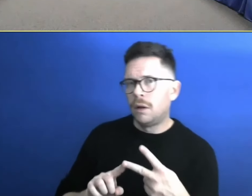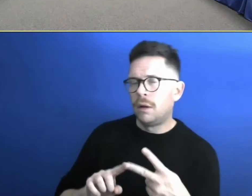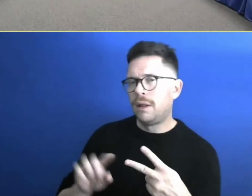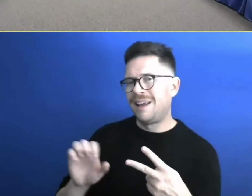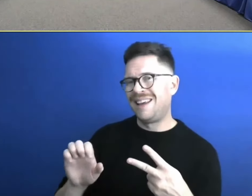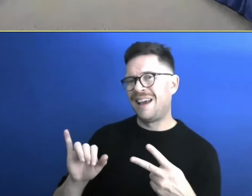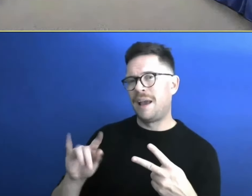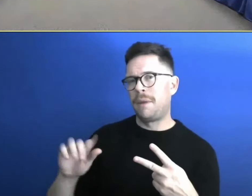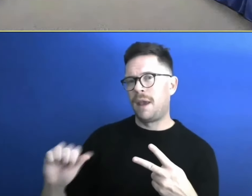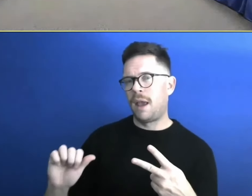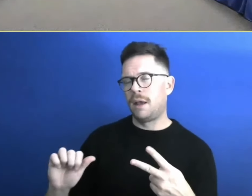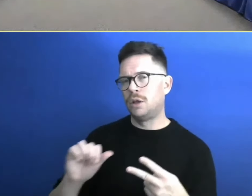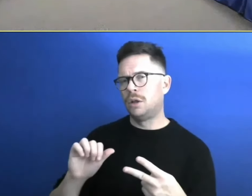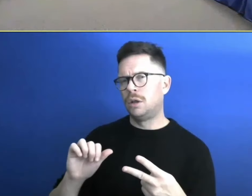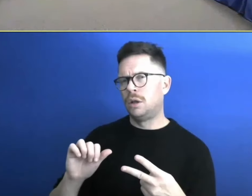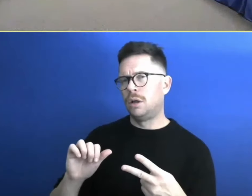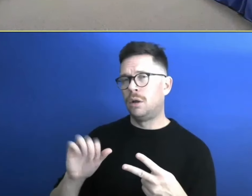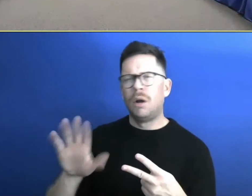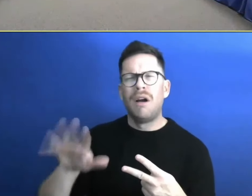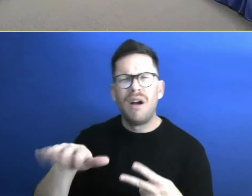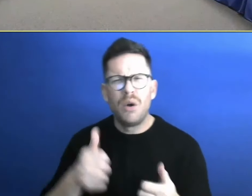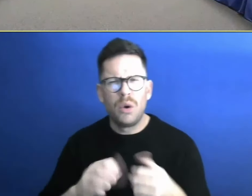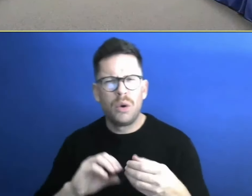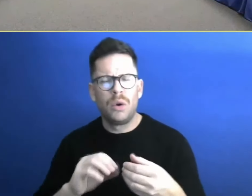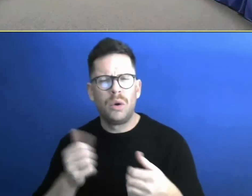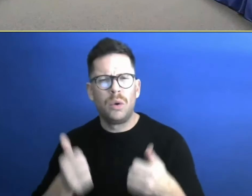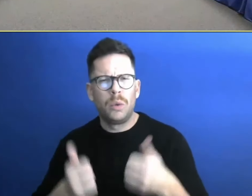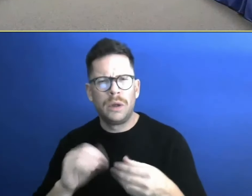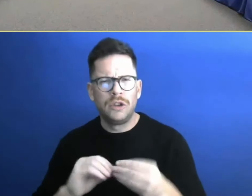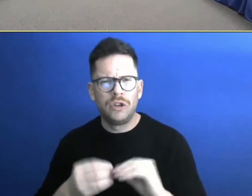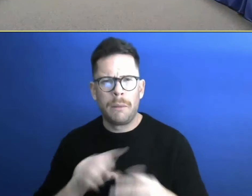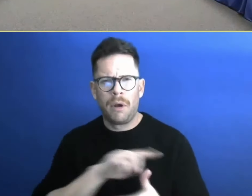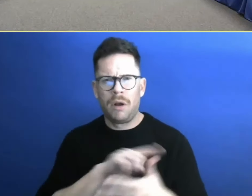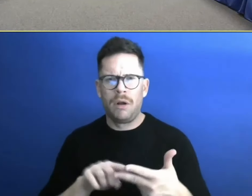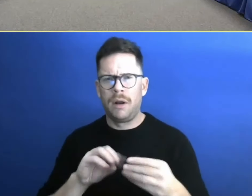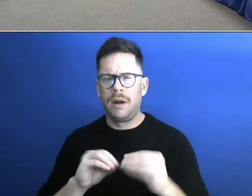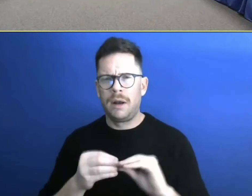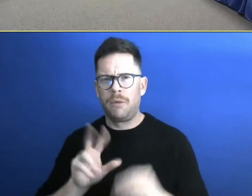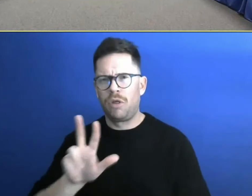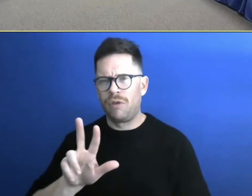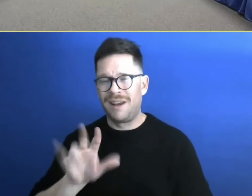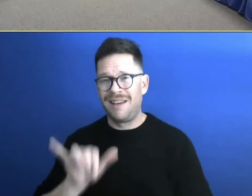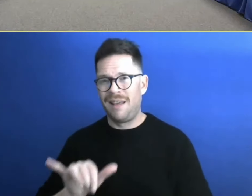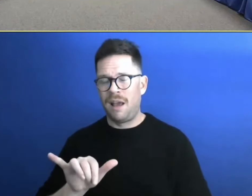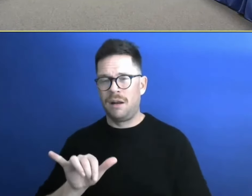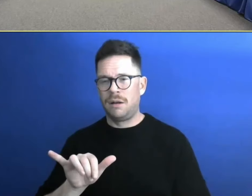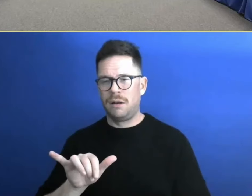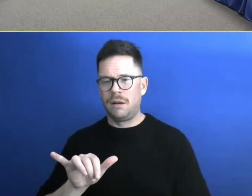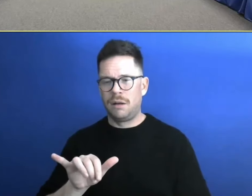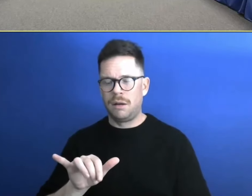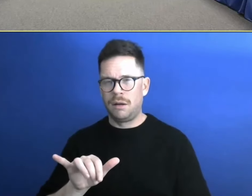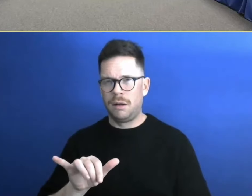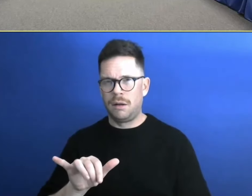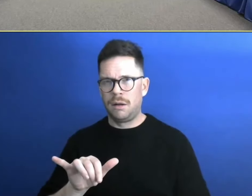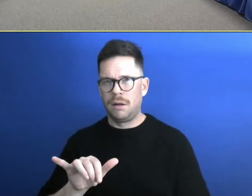Act, which is two, I'm sorry, which number is that? Number three. Issue number three. Um, and that act is very dear to me, as you know,